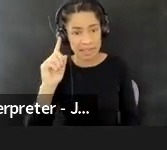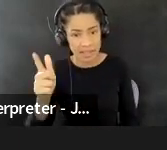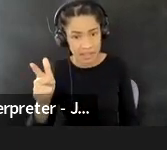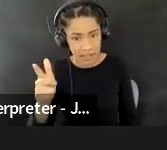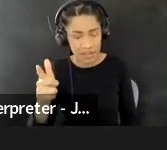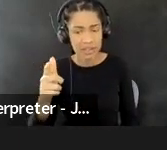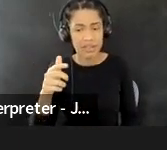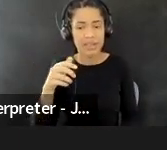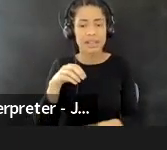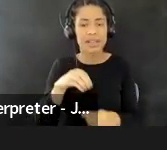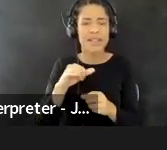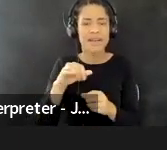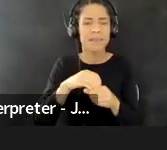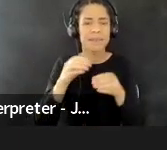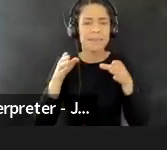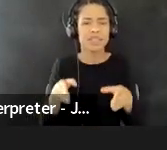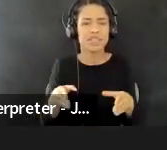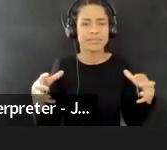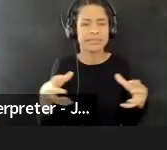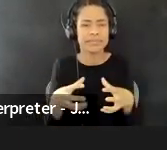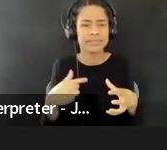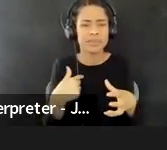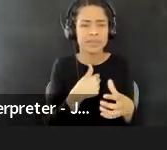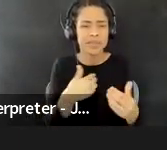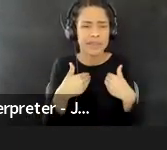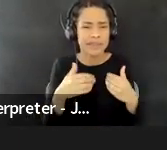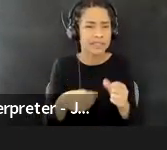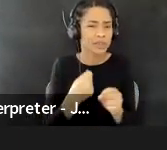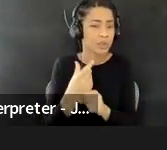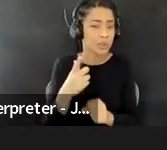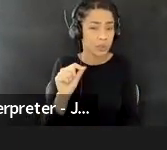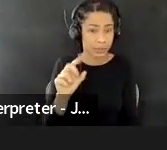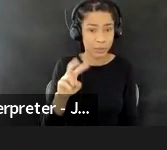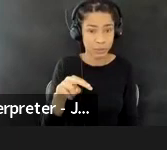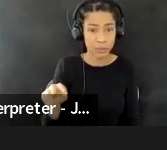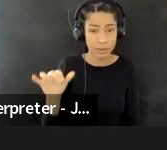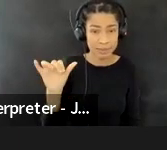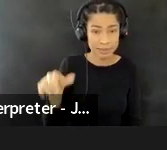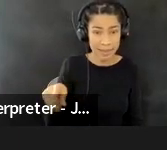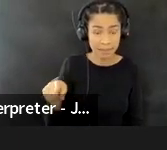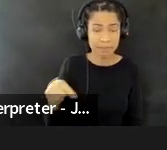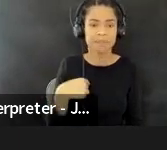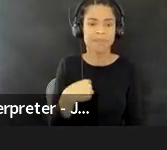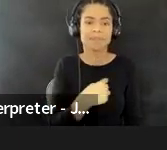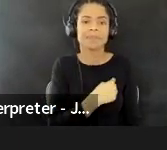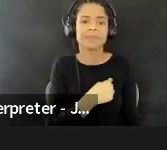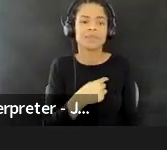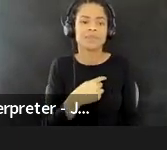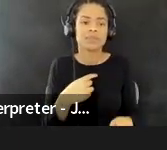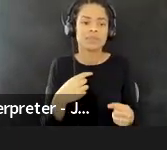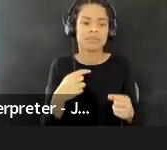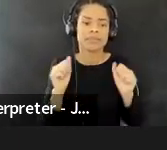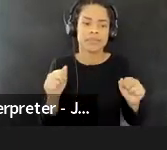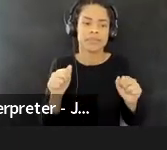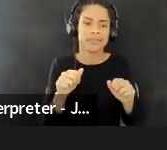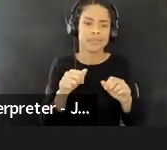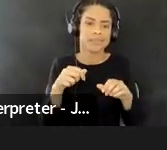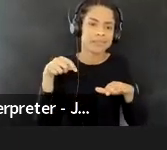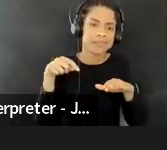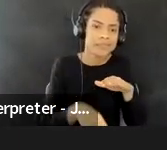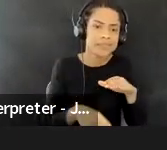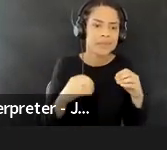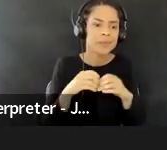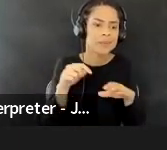at the, uh, in-person gathering that we had in 2022, um, we were able to go a bit deeper and reflect on what,